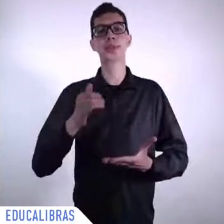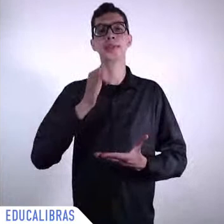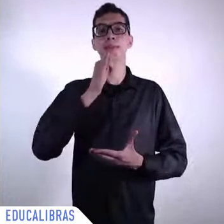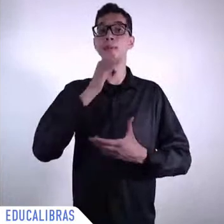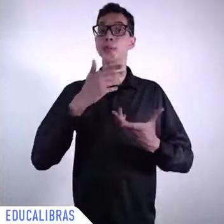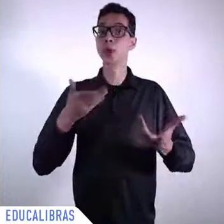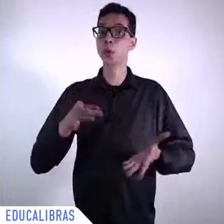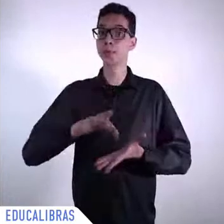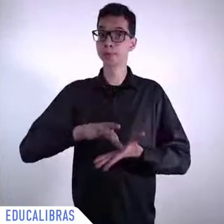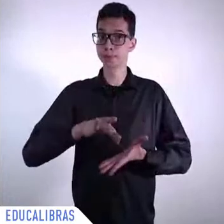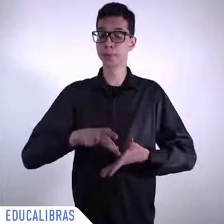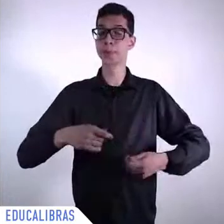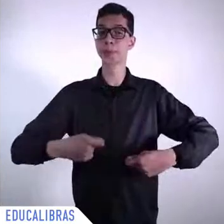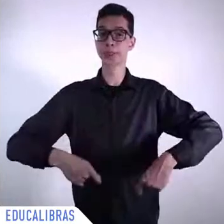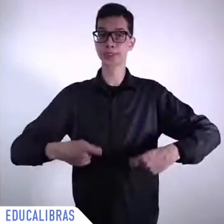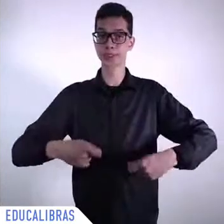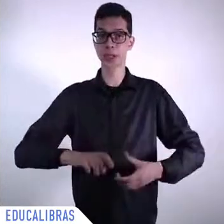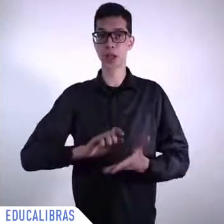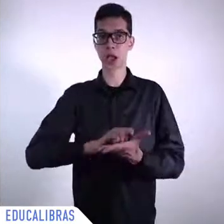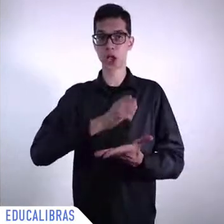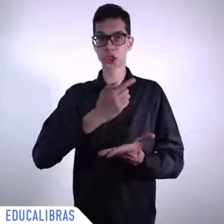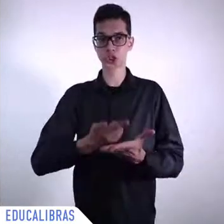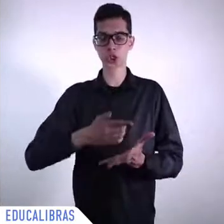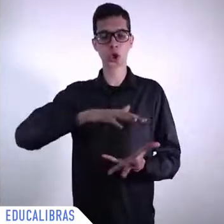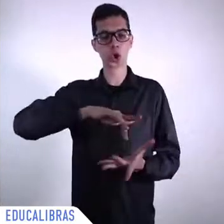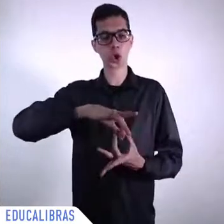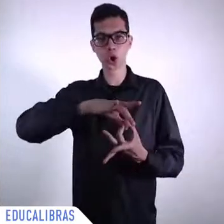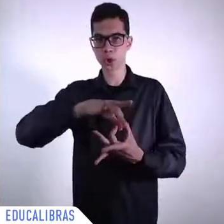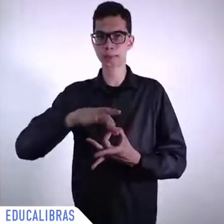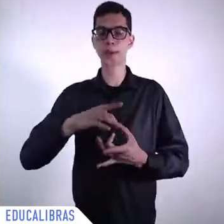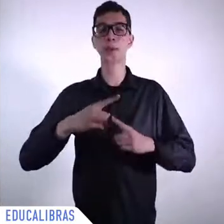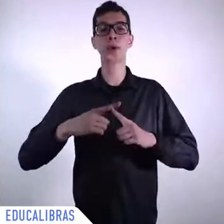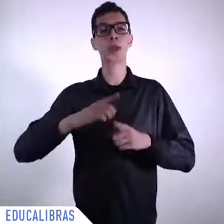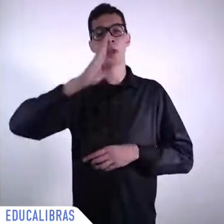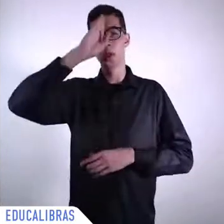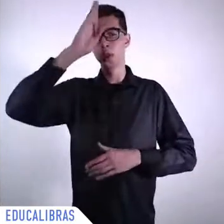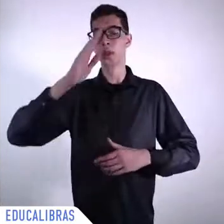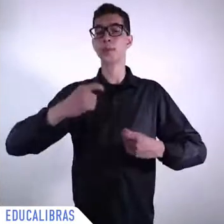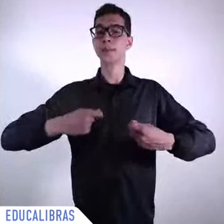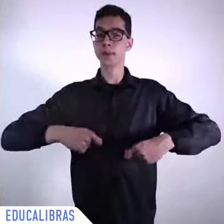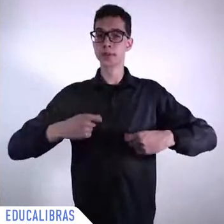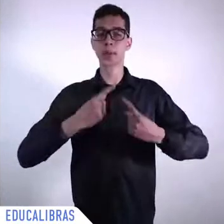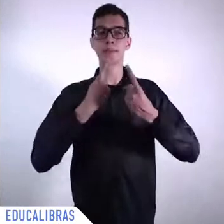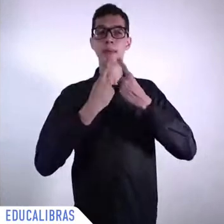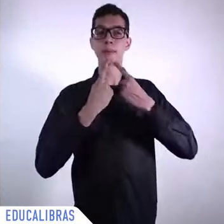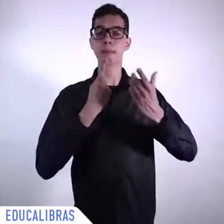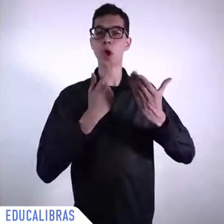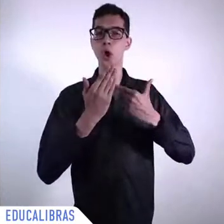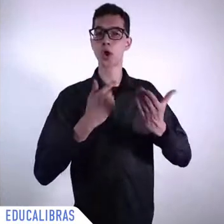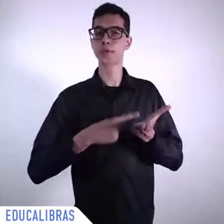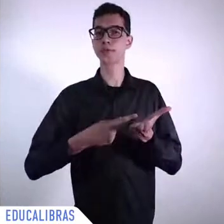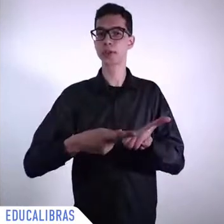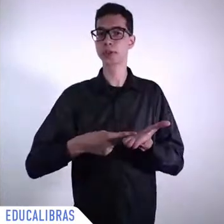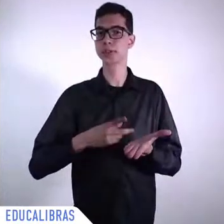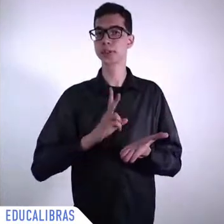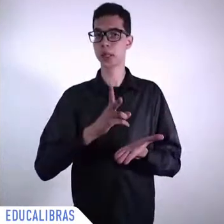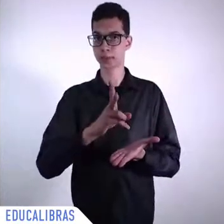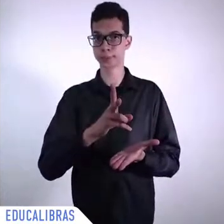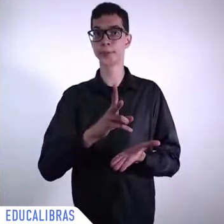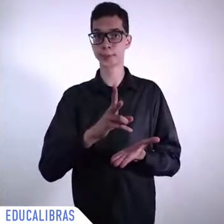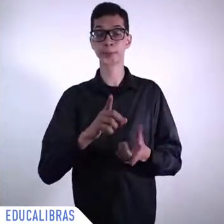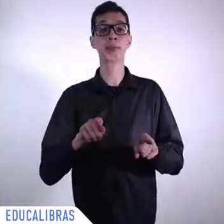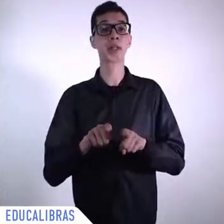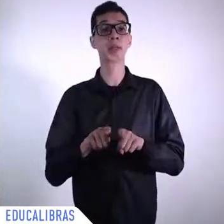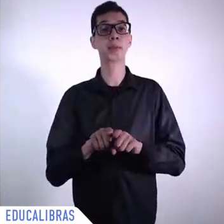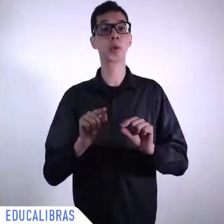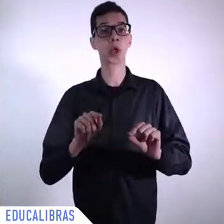dialogue, crucial for everything else, is the total elimination of nuclear weapons. I participated some time ago with people